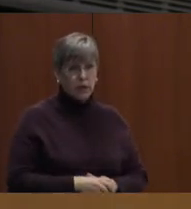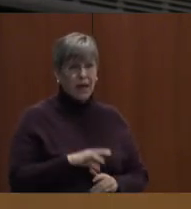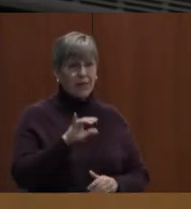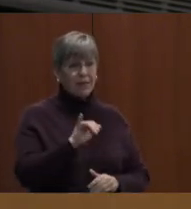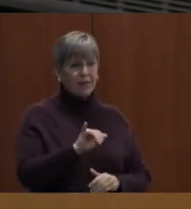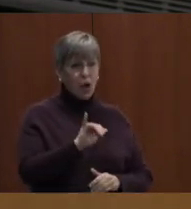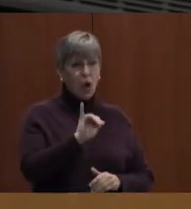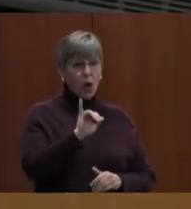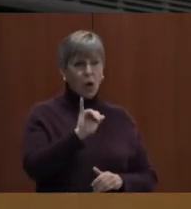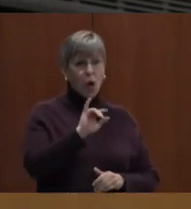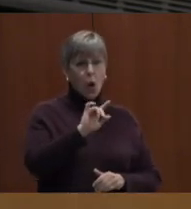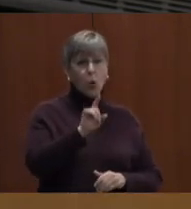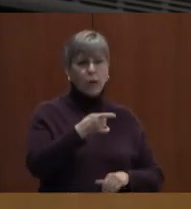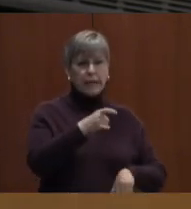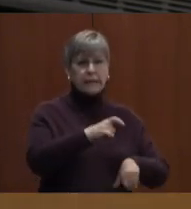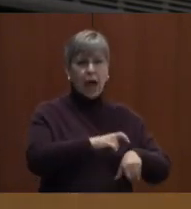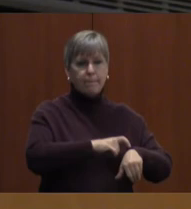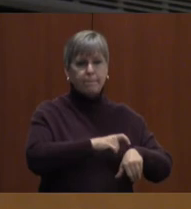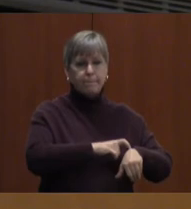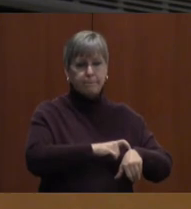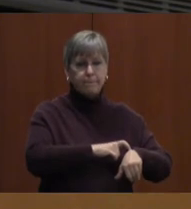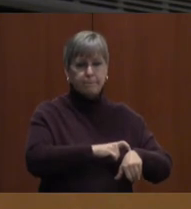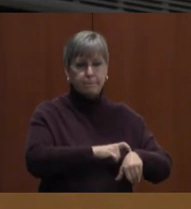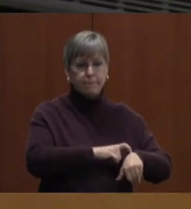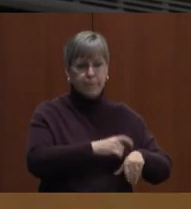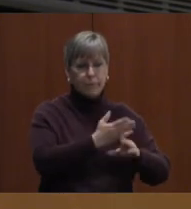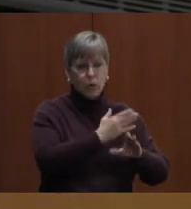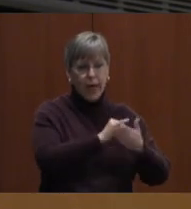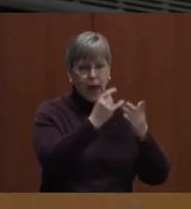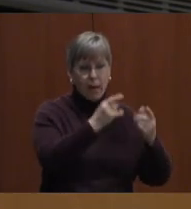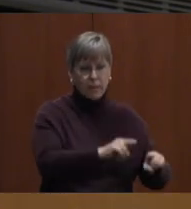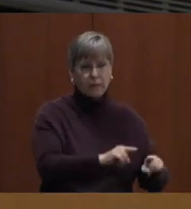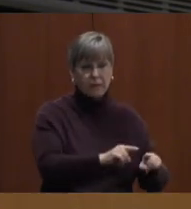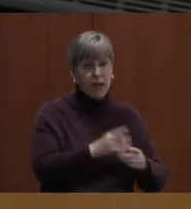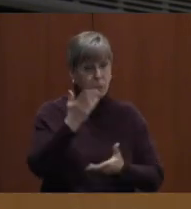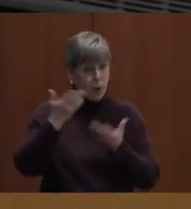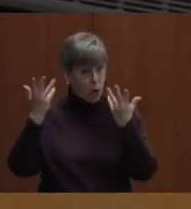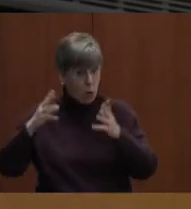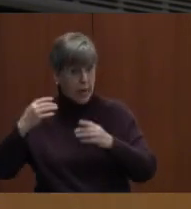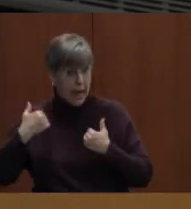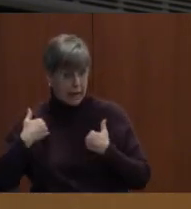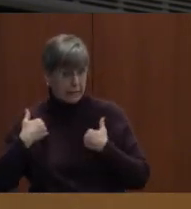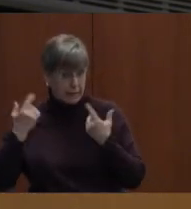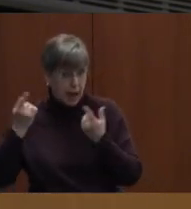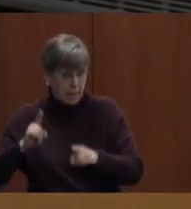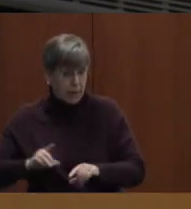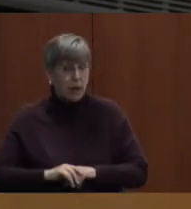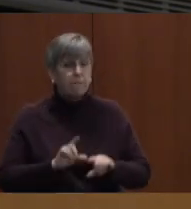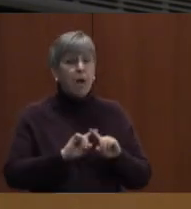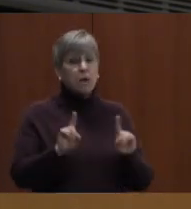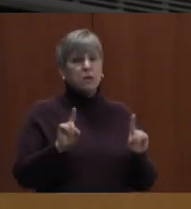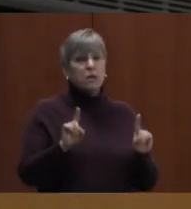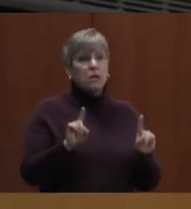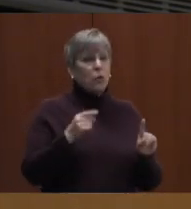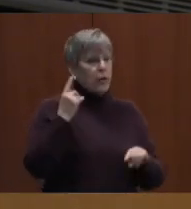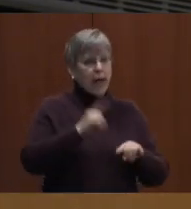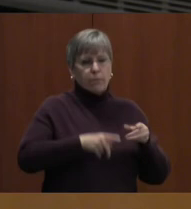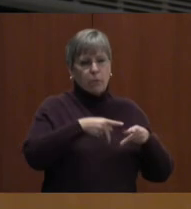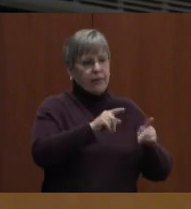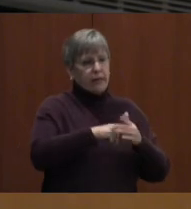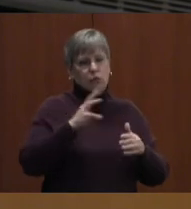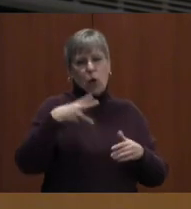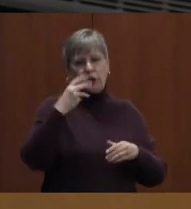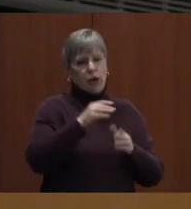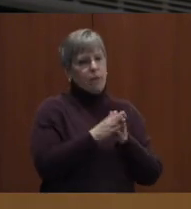time that that's going to happen. And it probably already has happened. But we cannot allow this in our Washington County public school